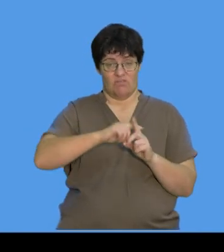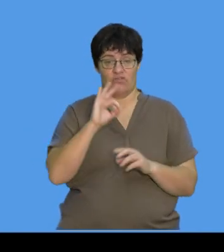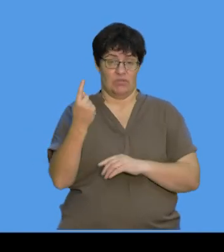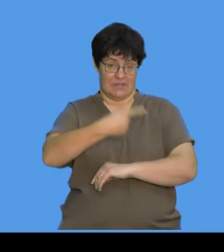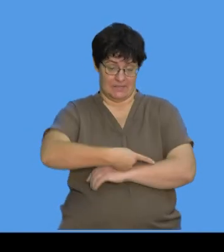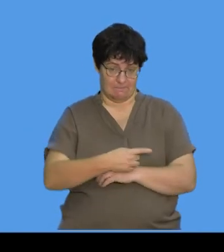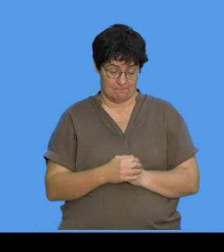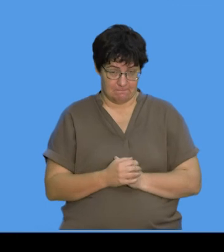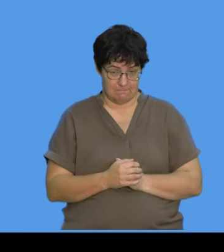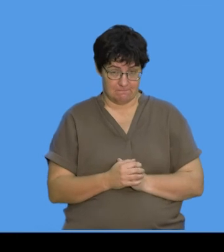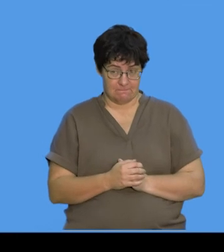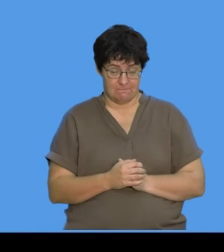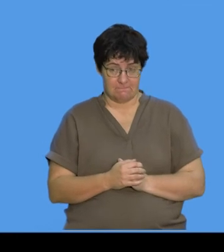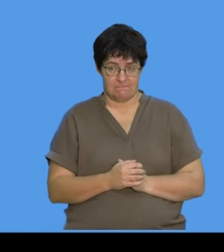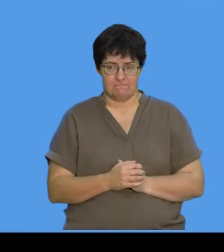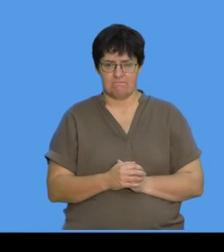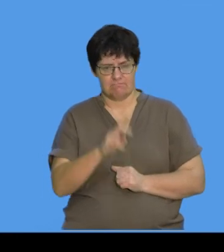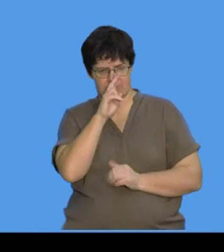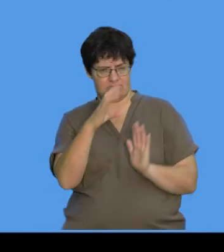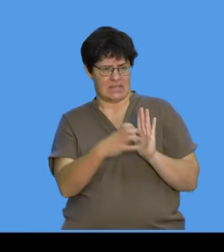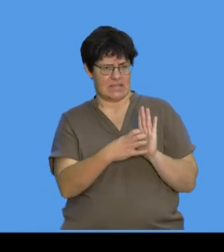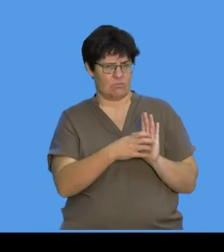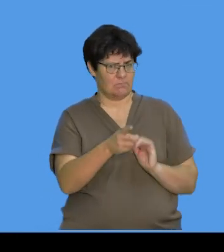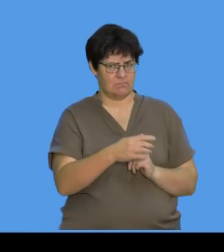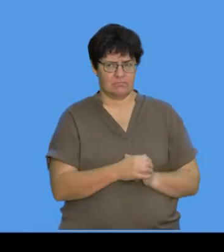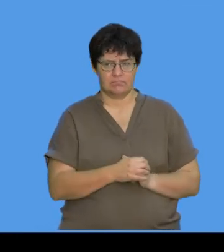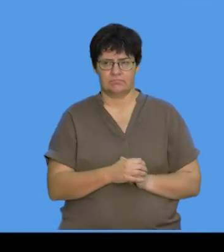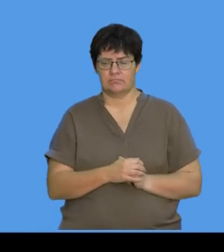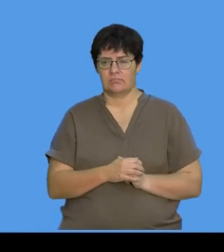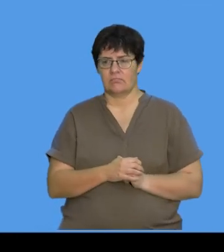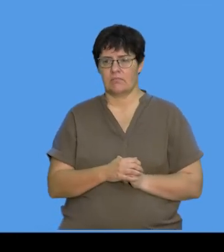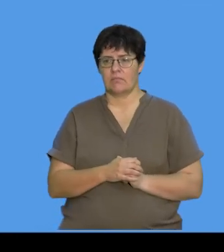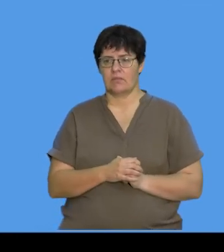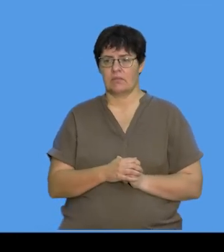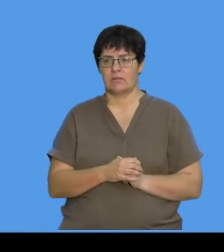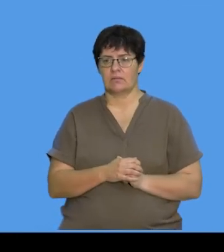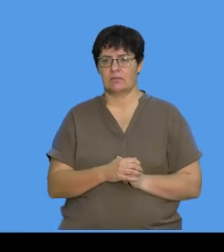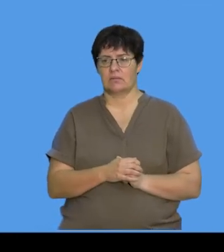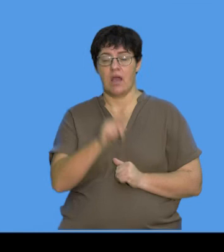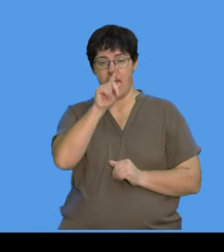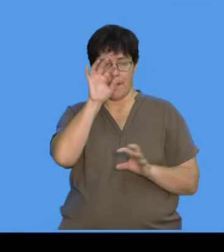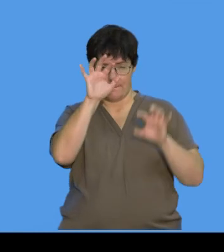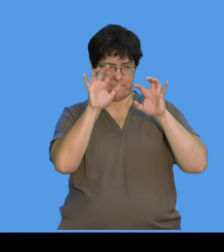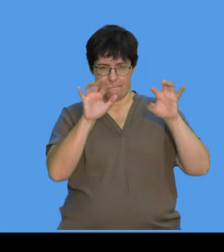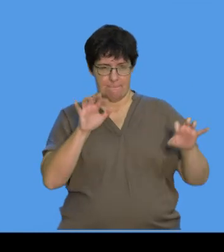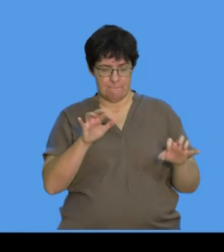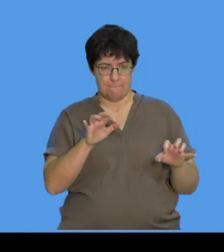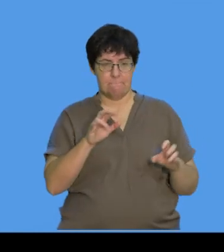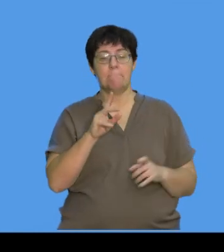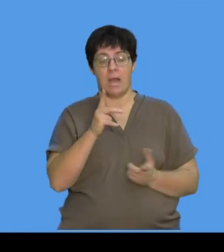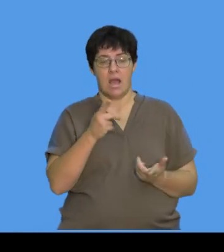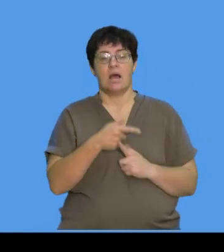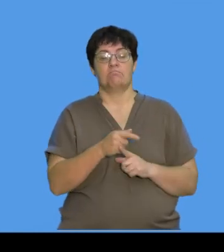So, have a look at this diagram. Okay. All of these little dots is where they put bacteria on.